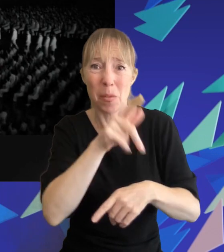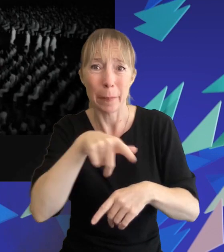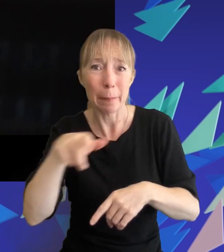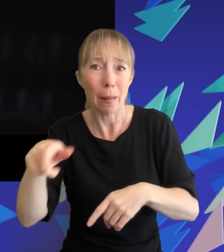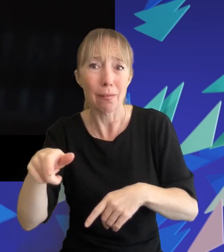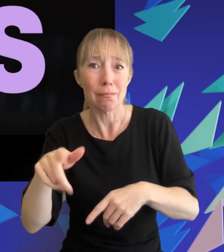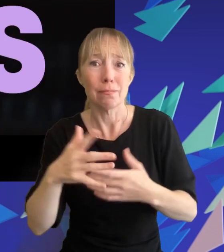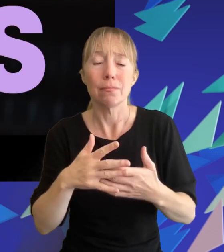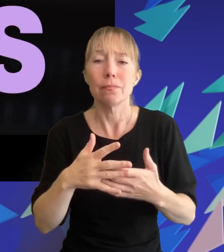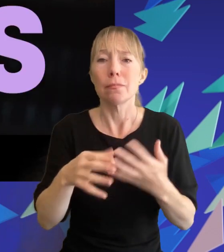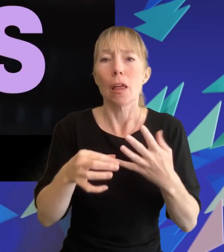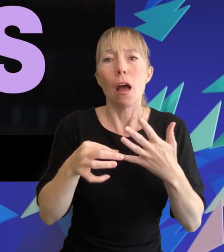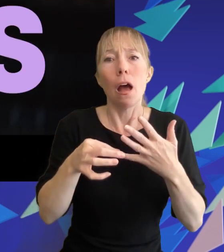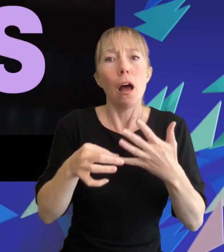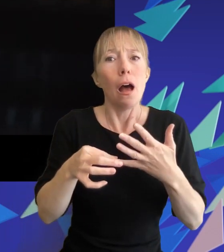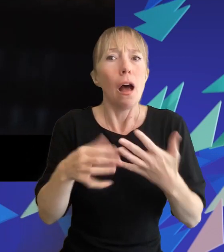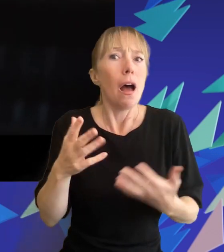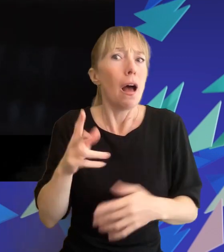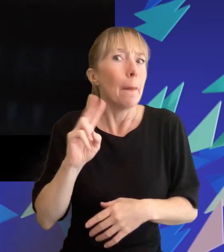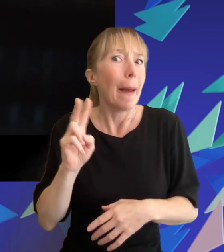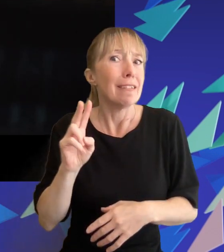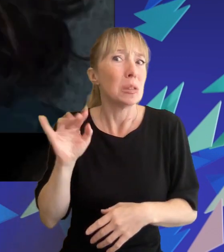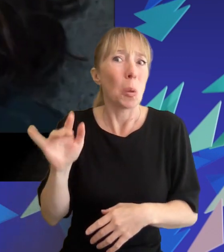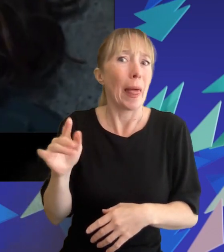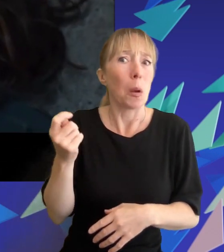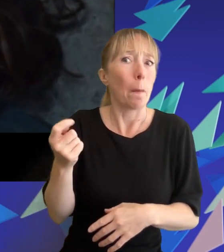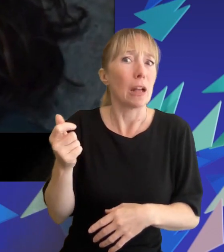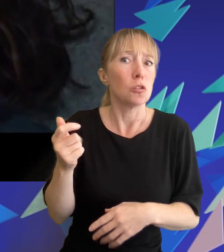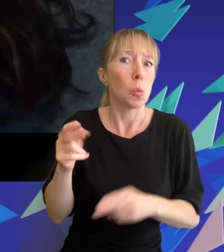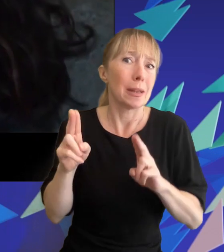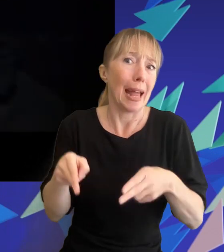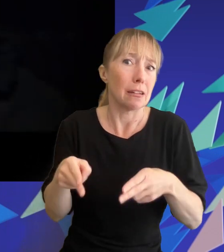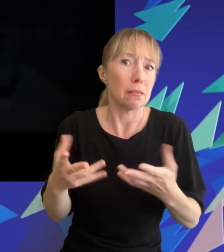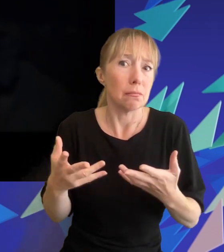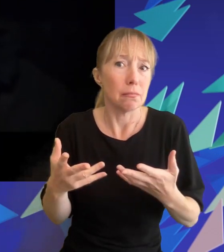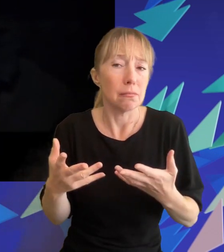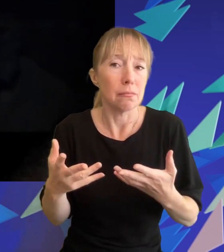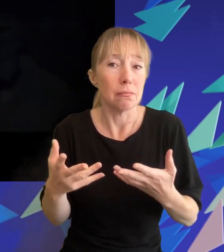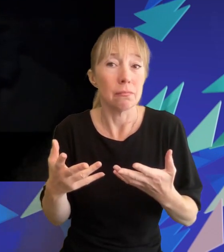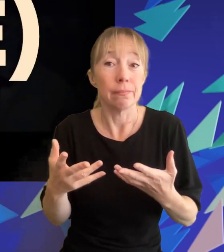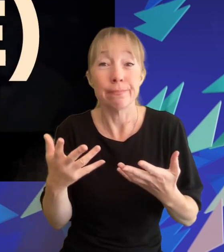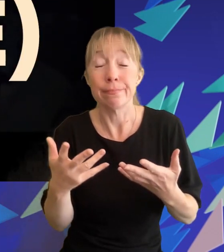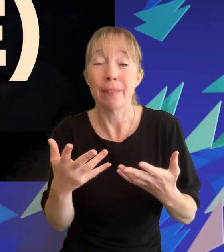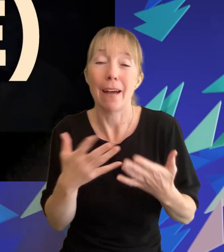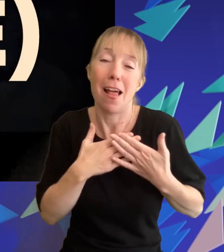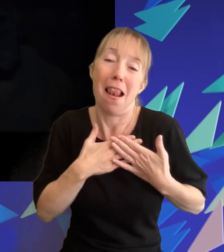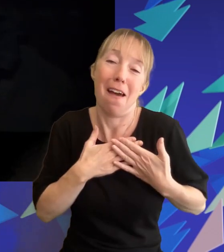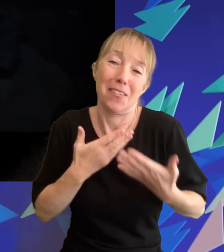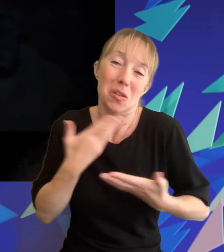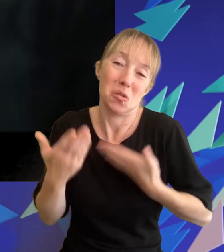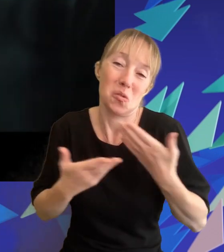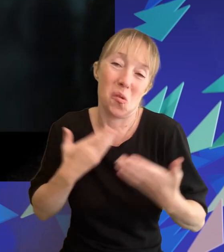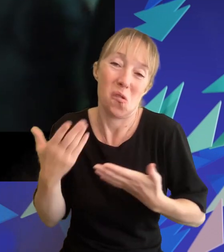parents are rarely present or dead some kind of love story